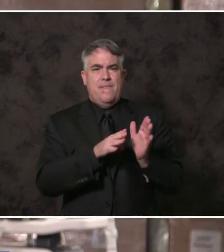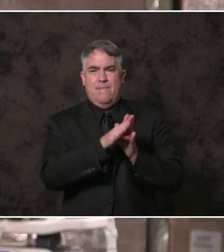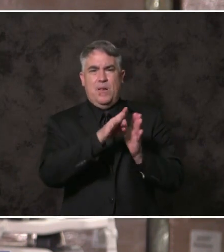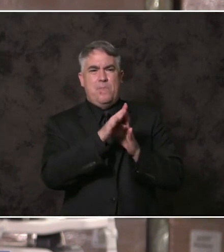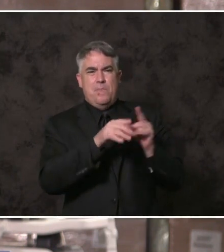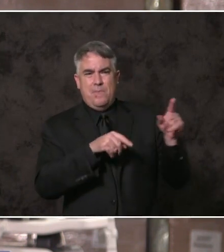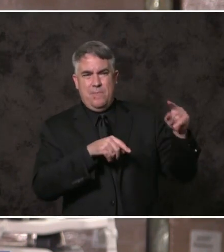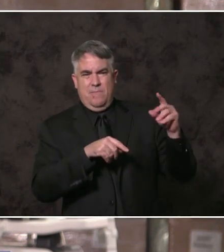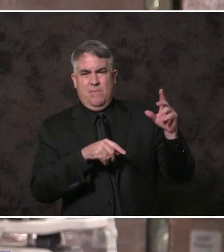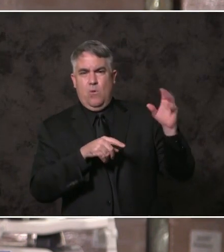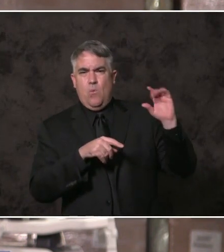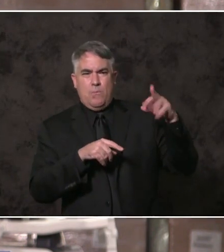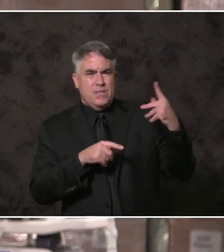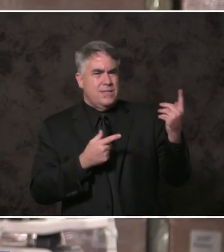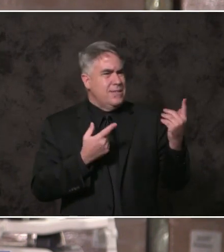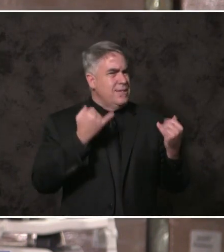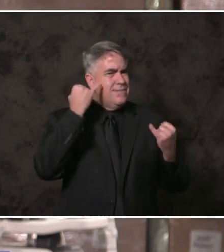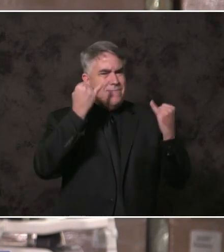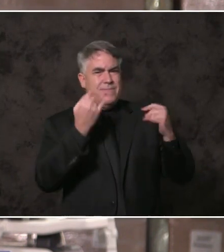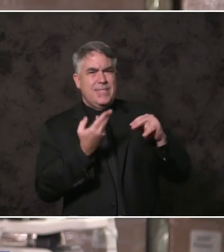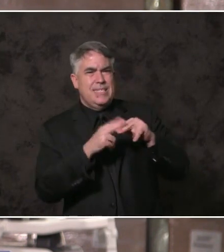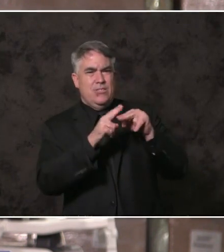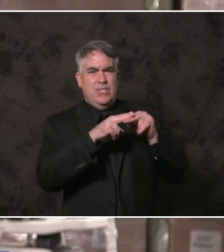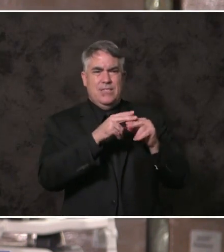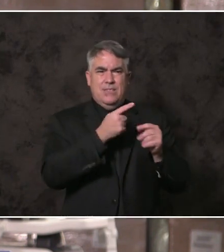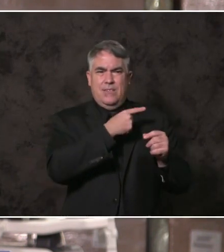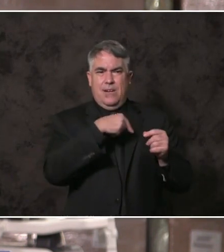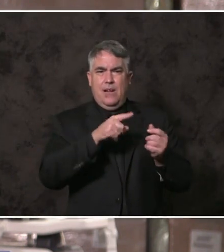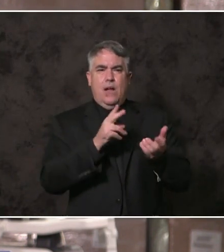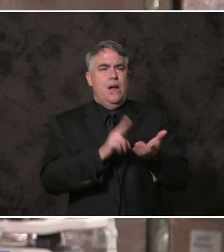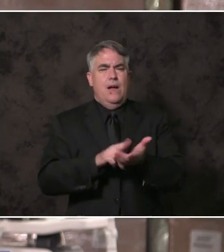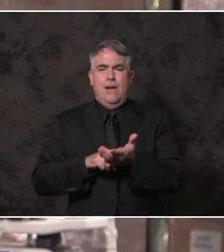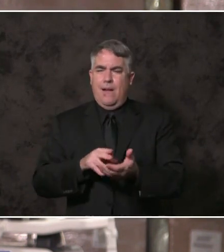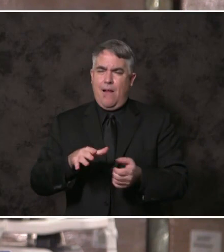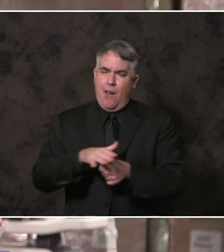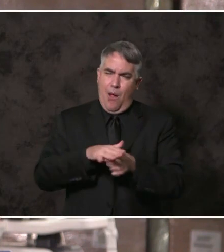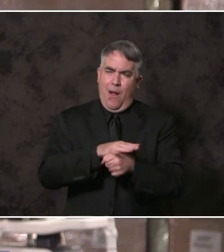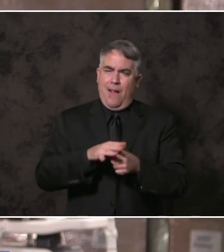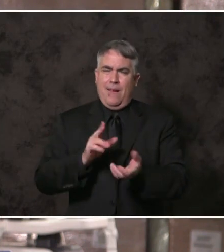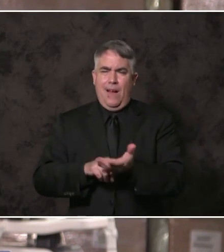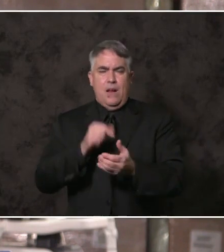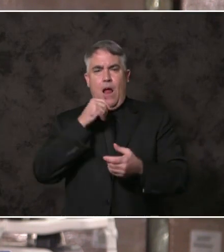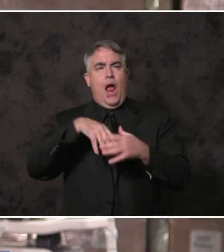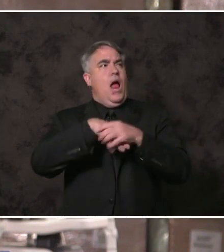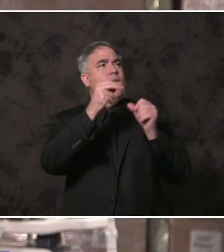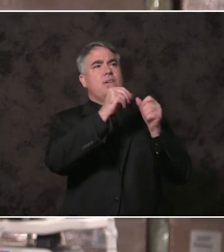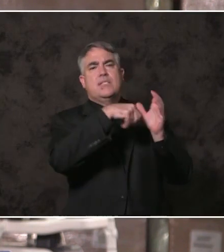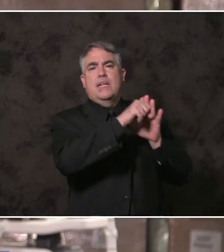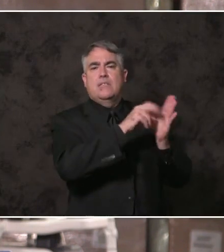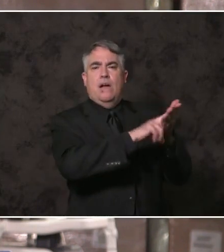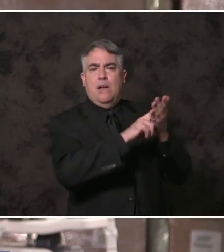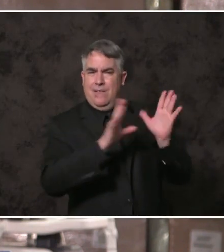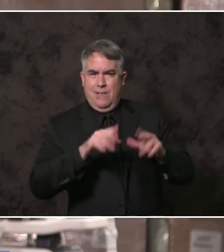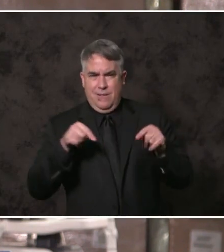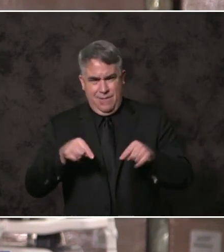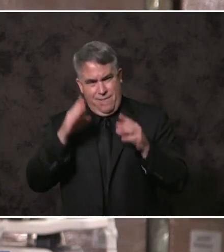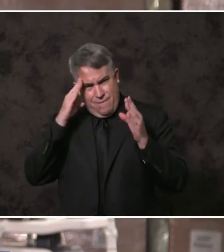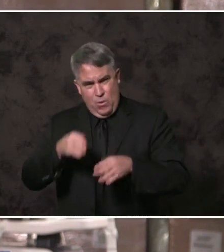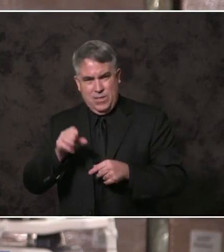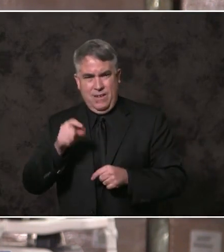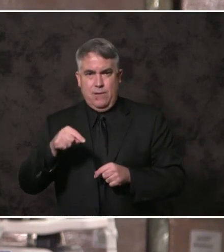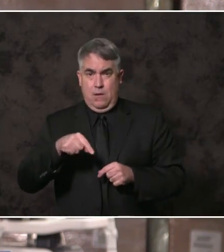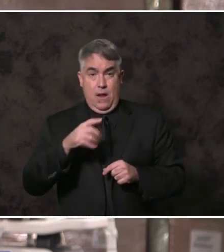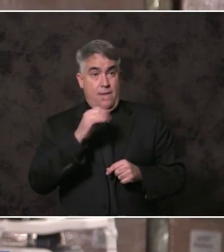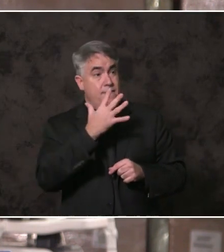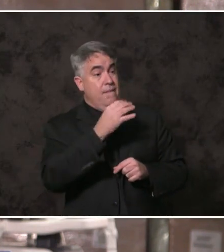county contracting with local businesses. Just a 5% increase would inject $75 million more into